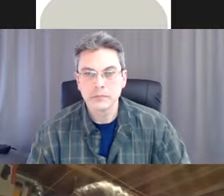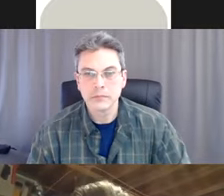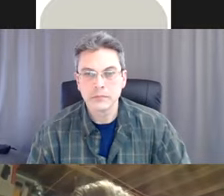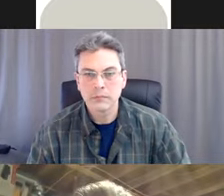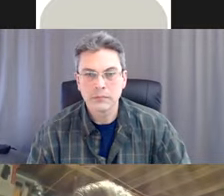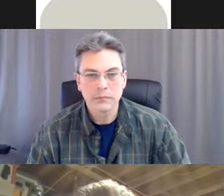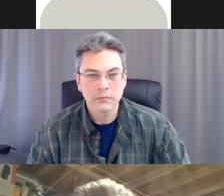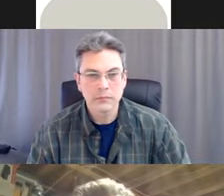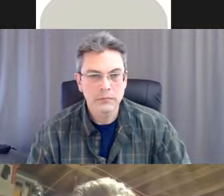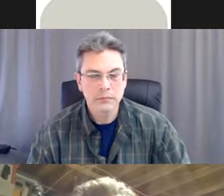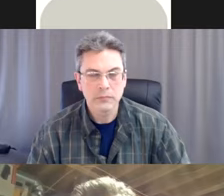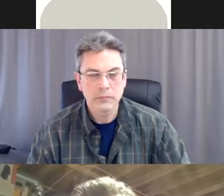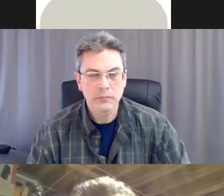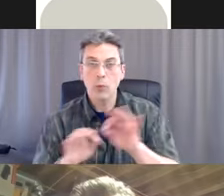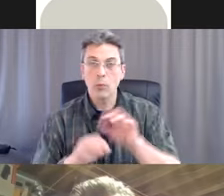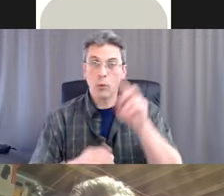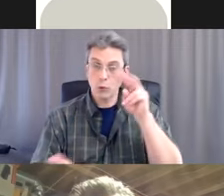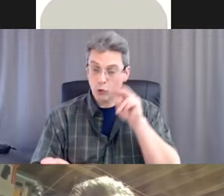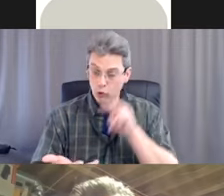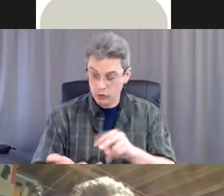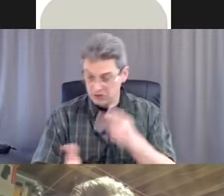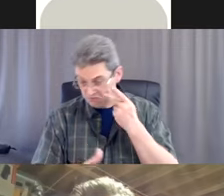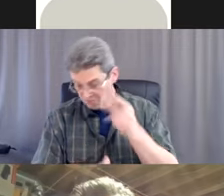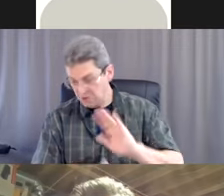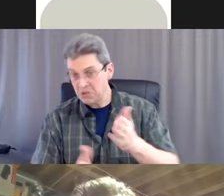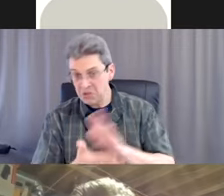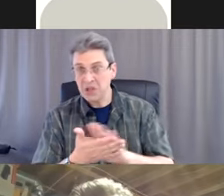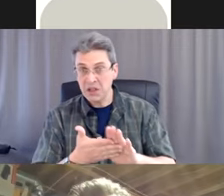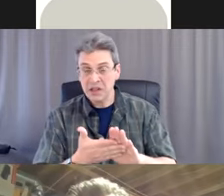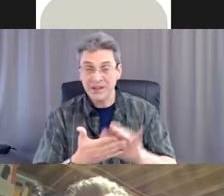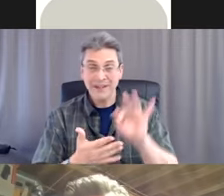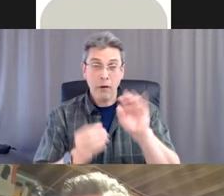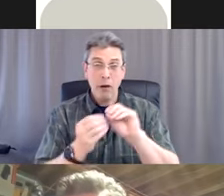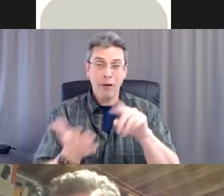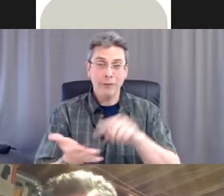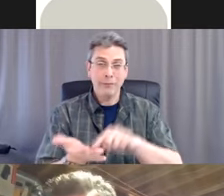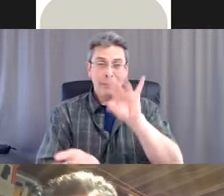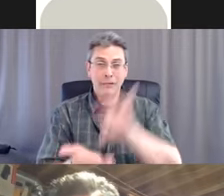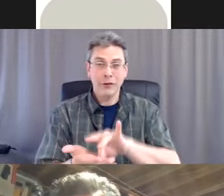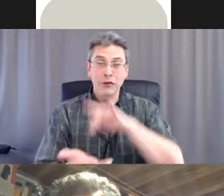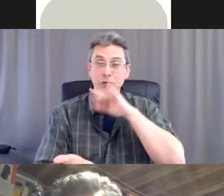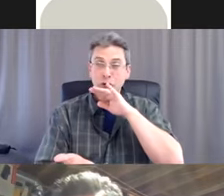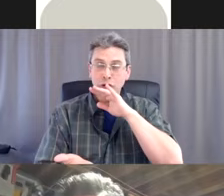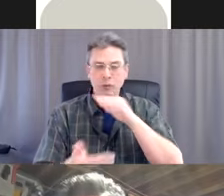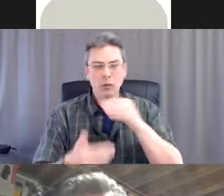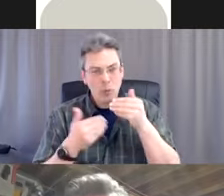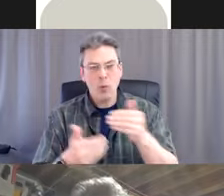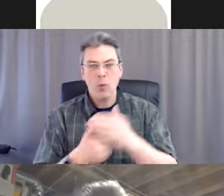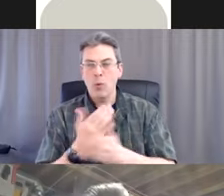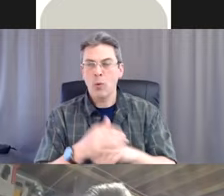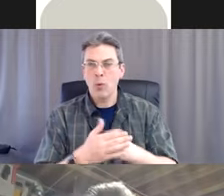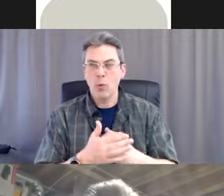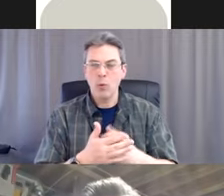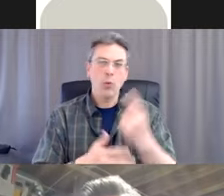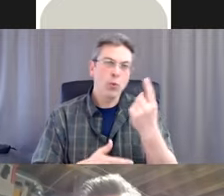Check that your hands are visibly clean. If there is obvious soiling, follow the steps for hand washing. Apply one to two pumps